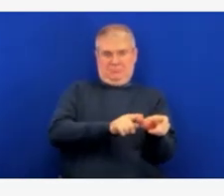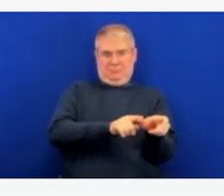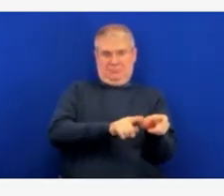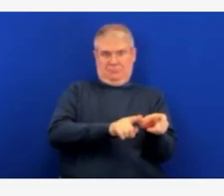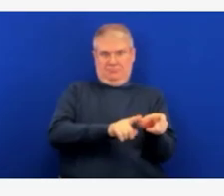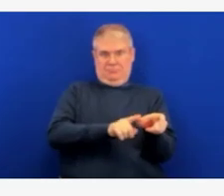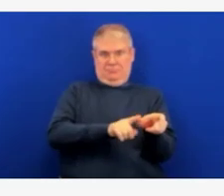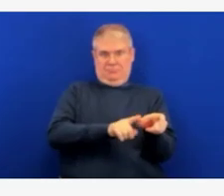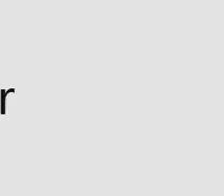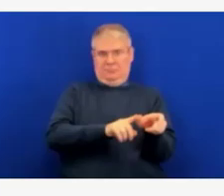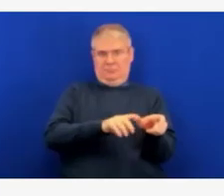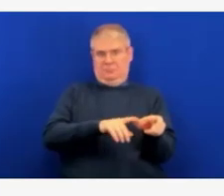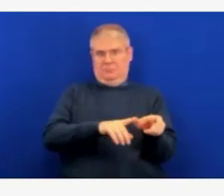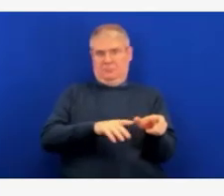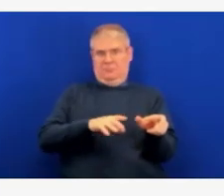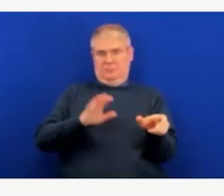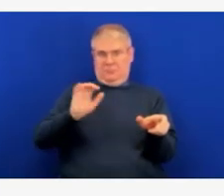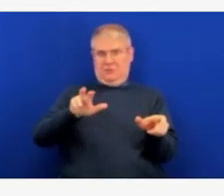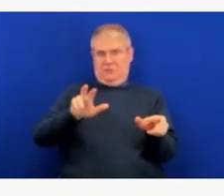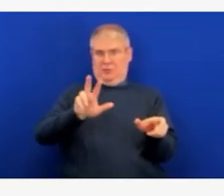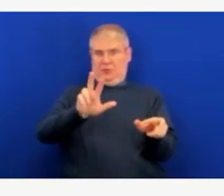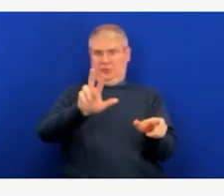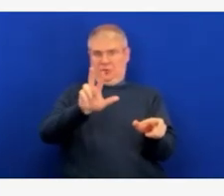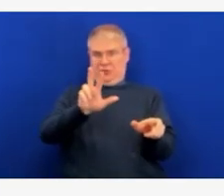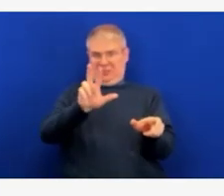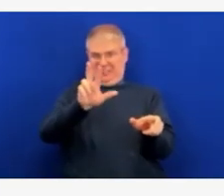I'm going to stop sharing my screen.